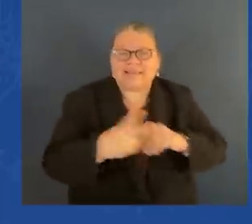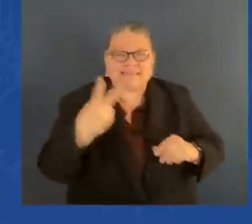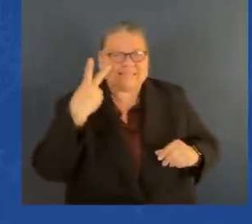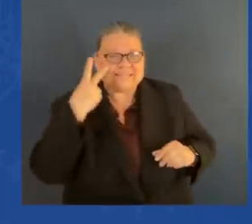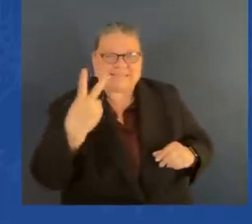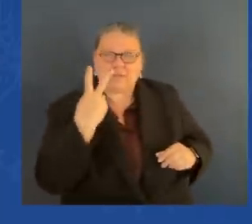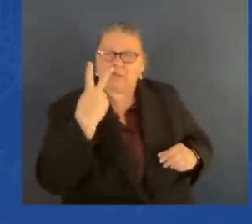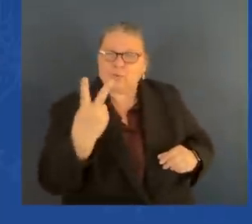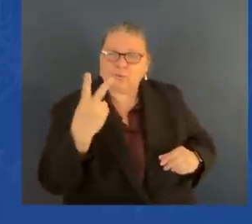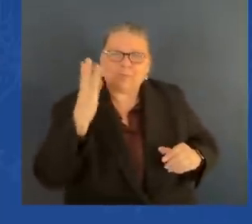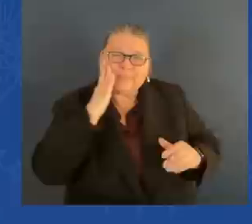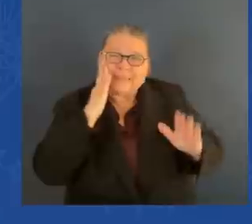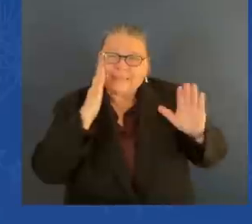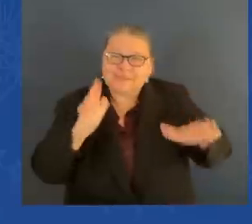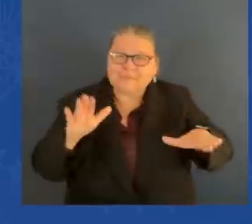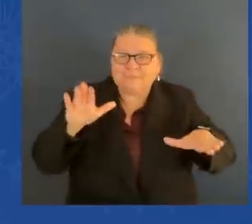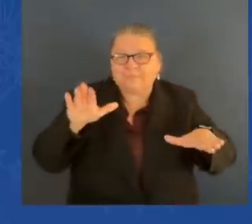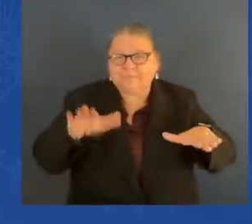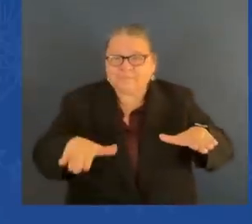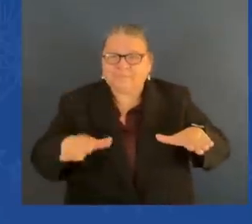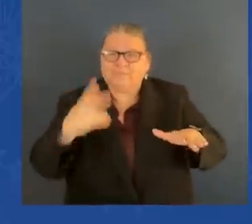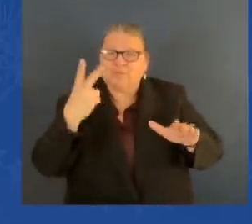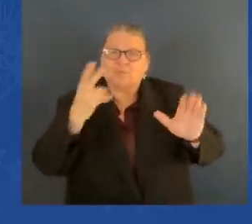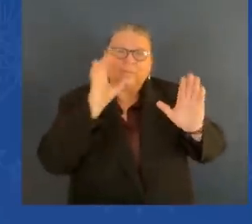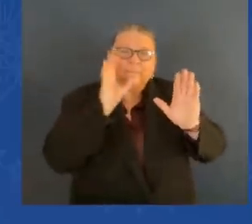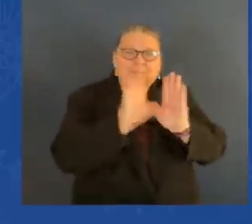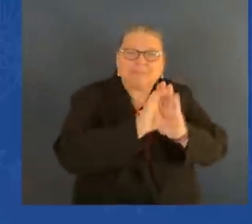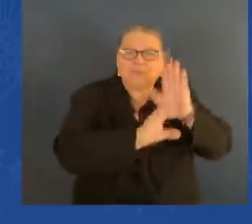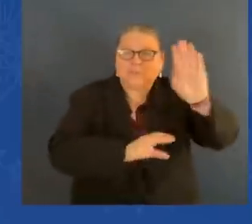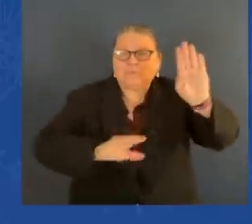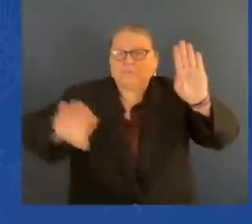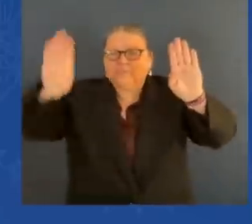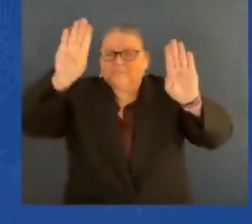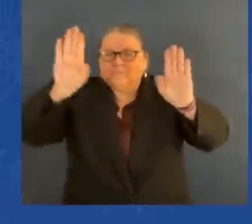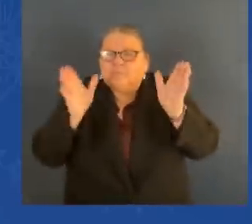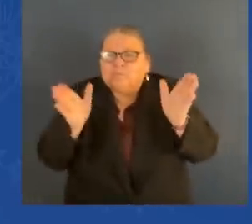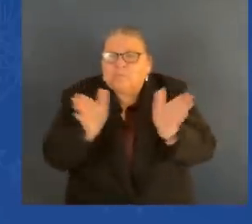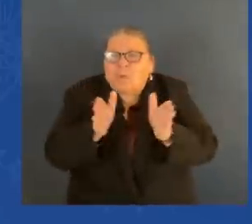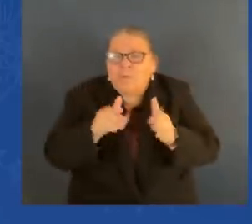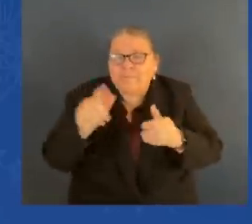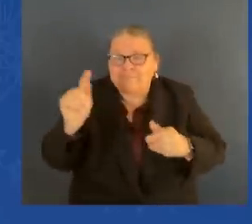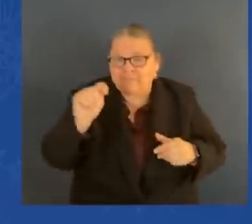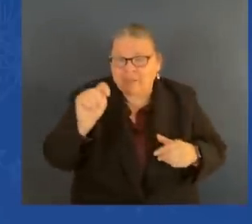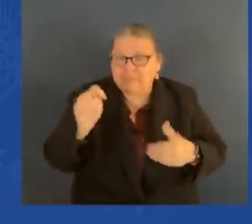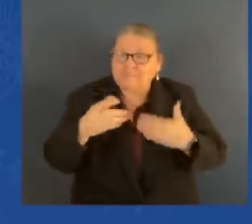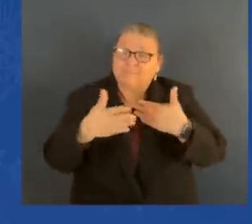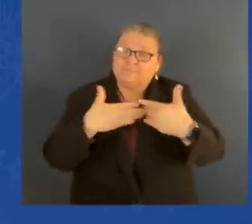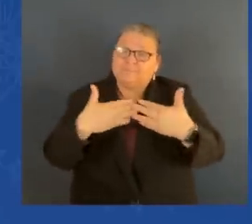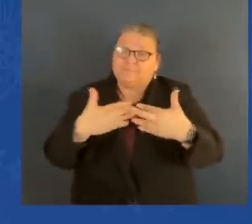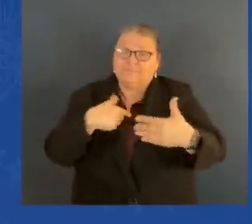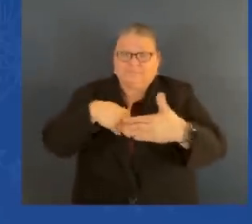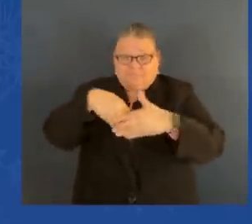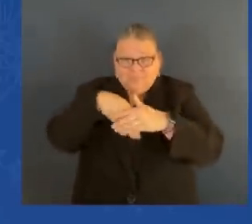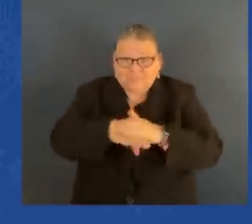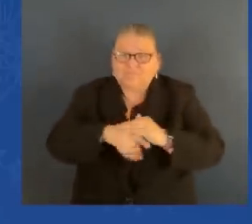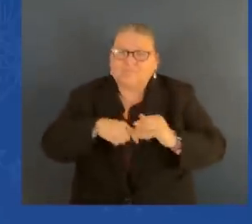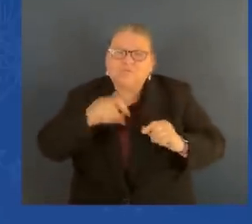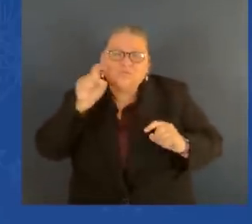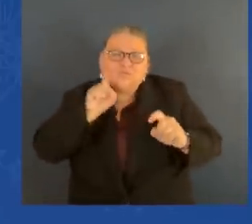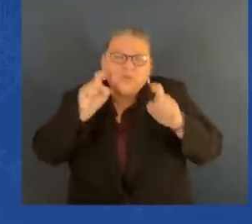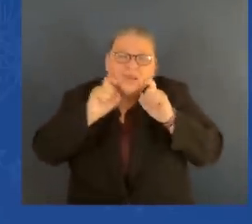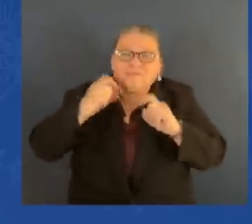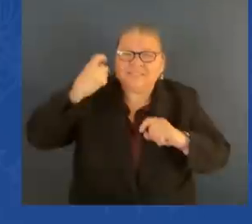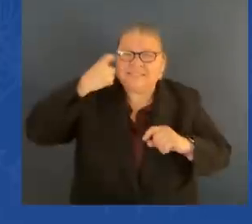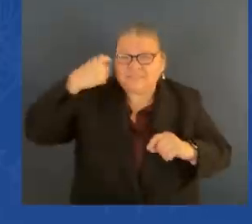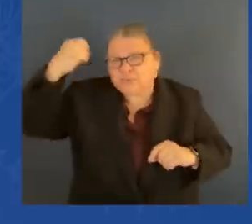-ten bathroom. So, I was in shaving. I had my towel around. just got out of the shower and I was shaving, I was banging at the